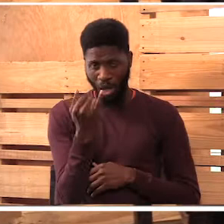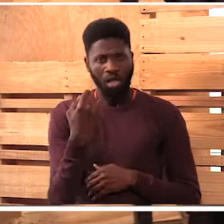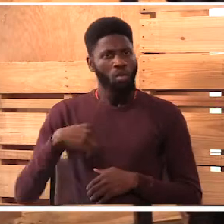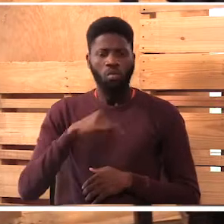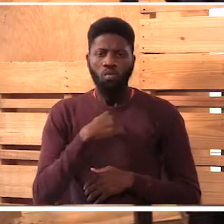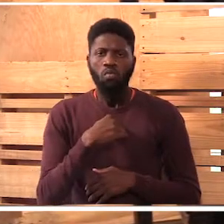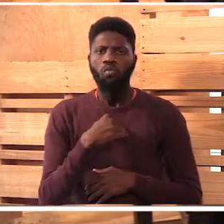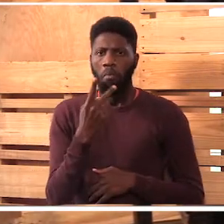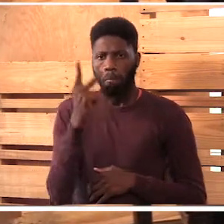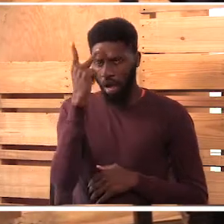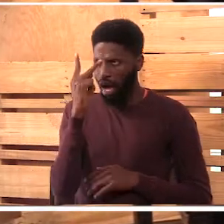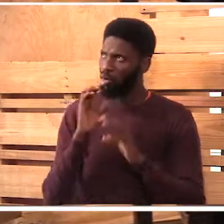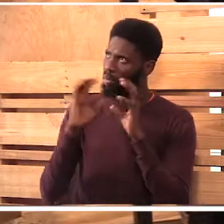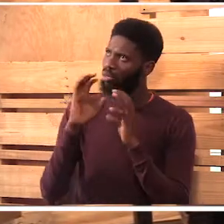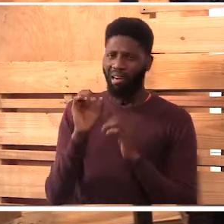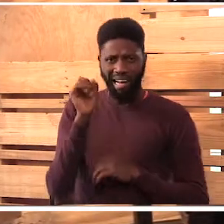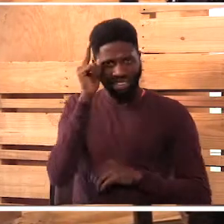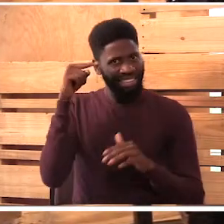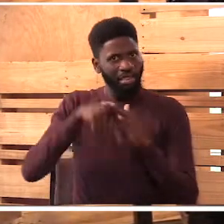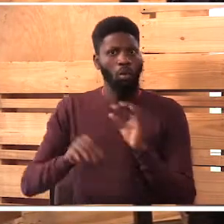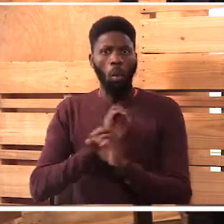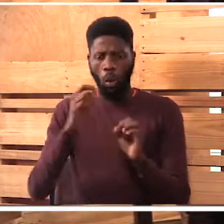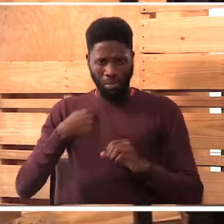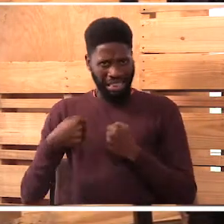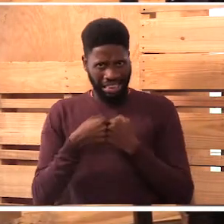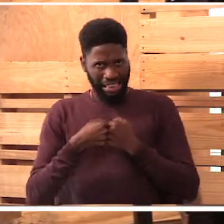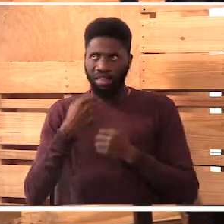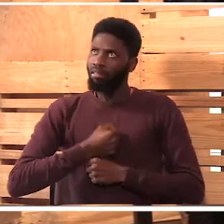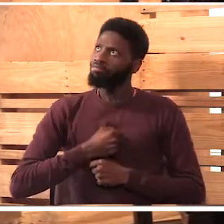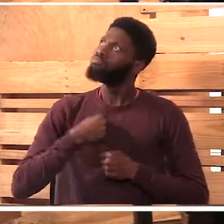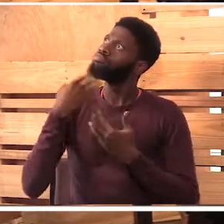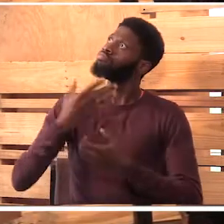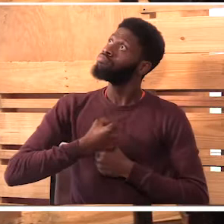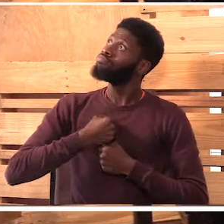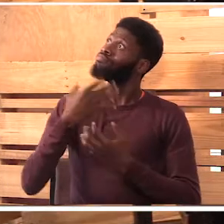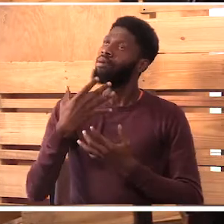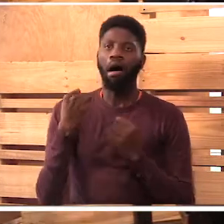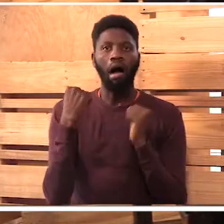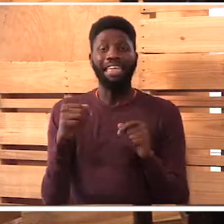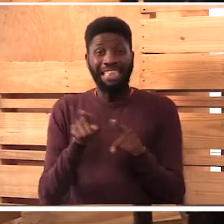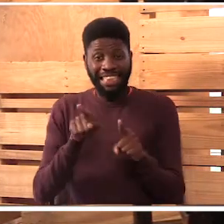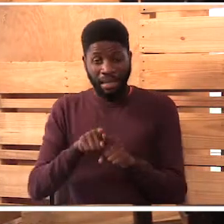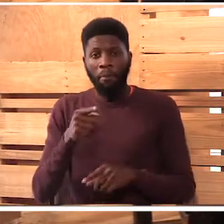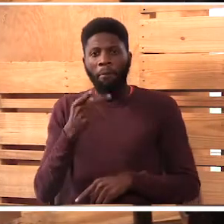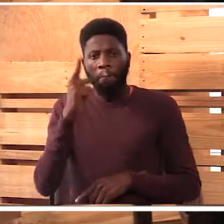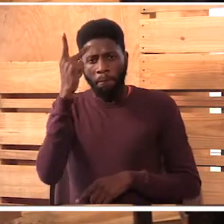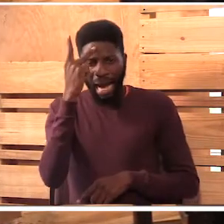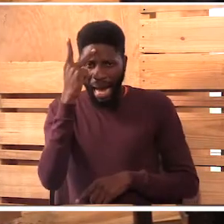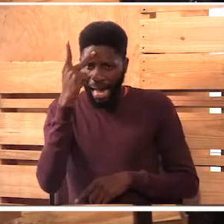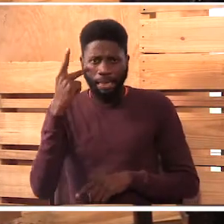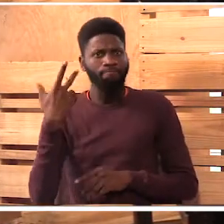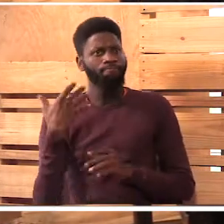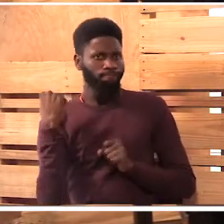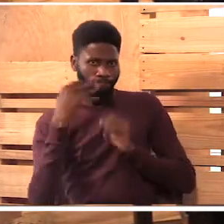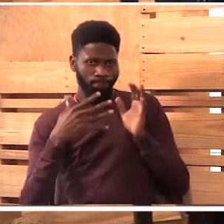Juhatuelewani nawazazi, siwezi kuji express what I'm going through. Again, I'm not understanding what they are telling me.